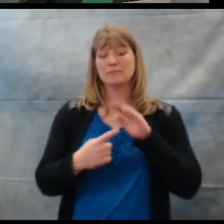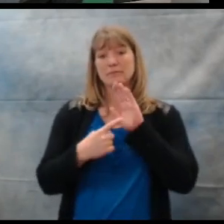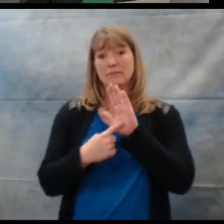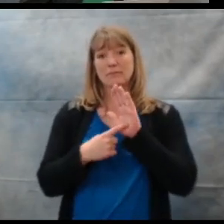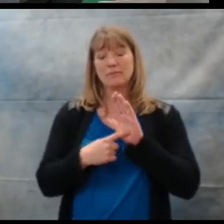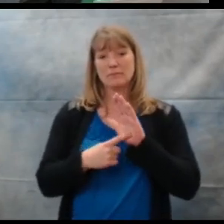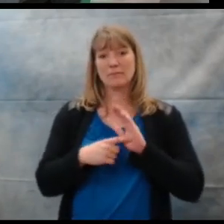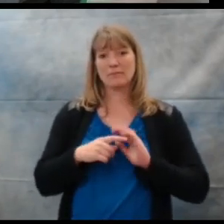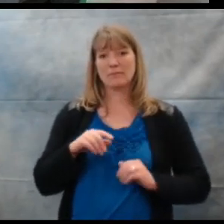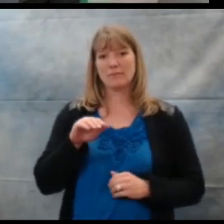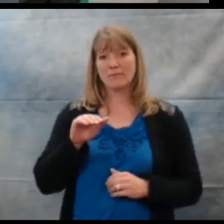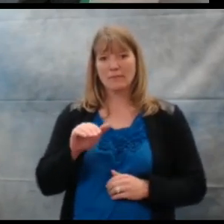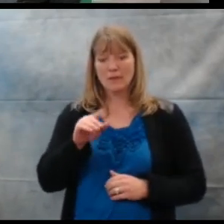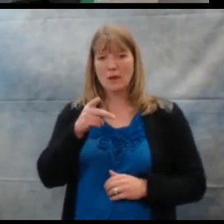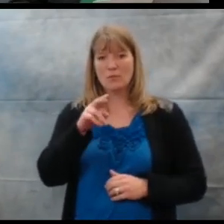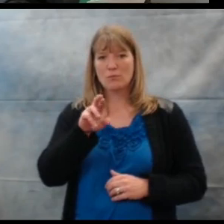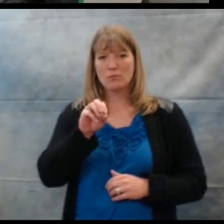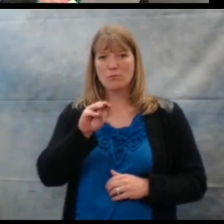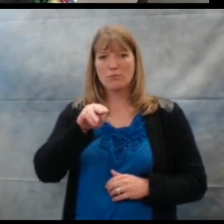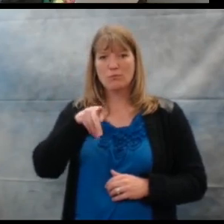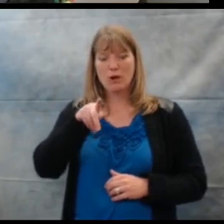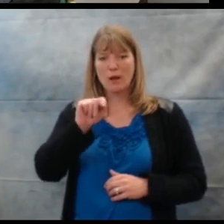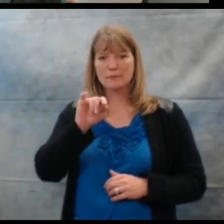For instance, prompting.